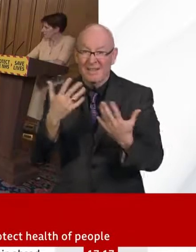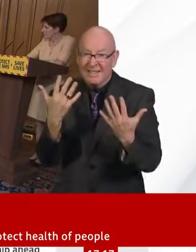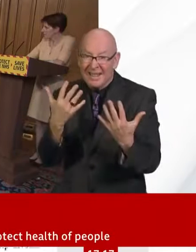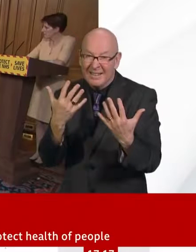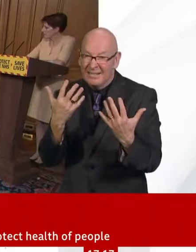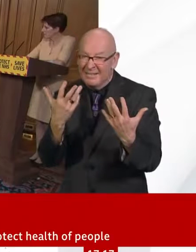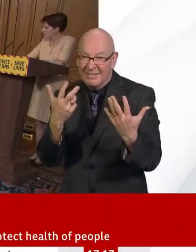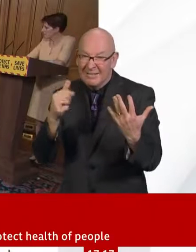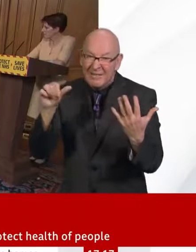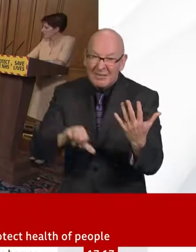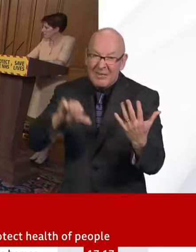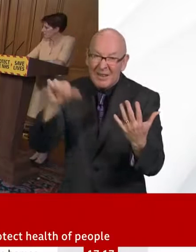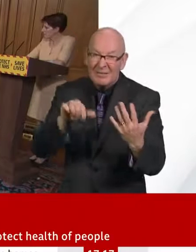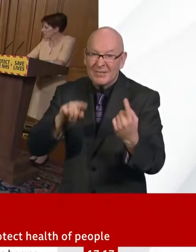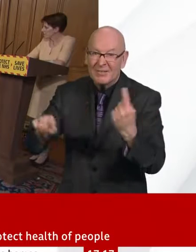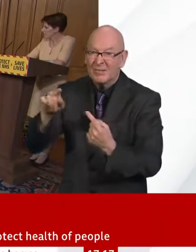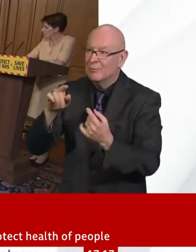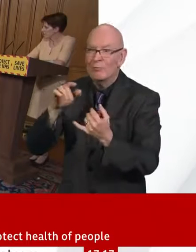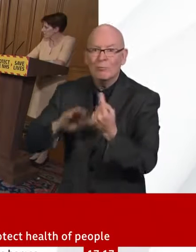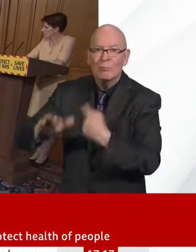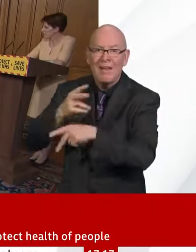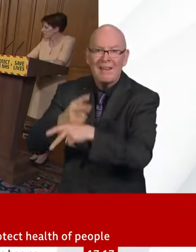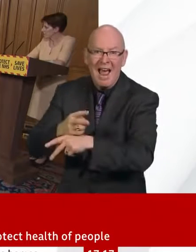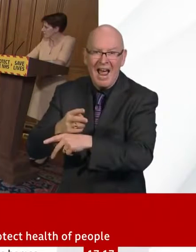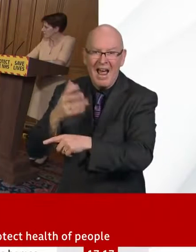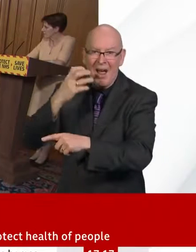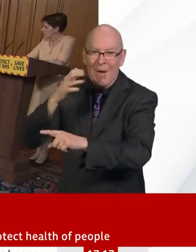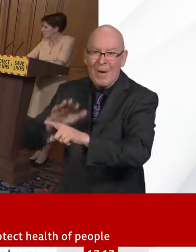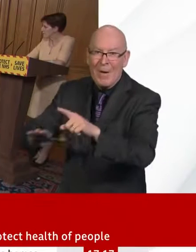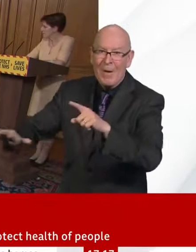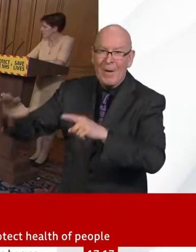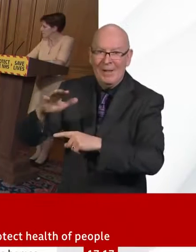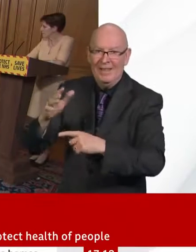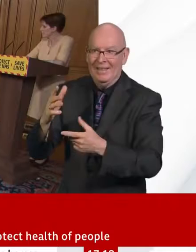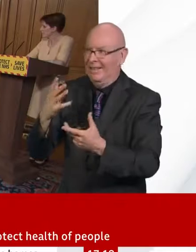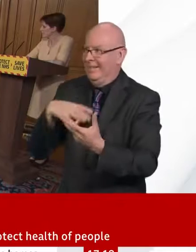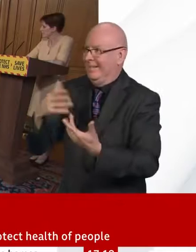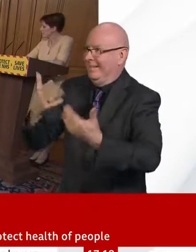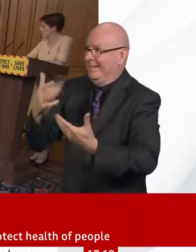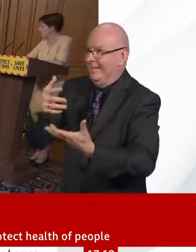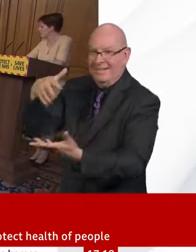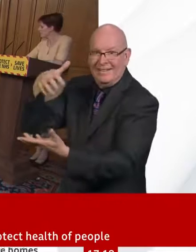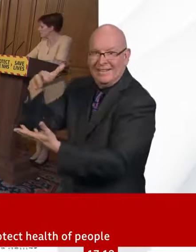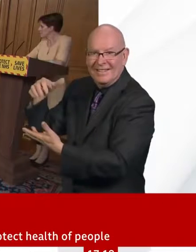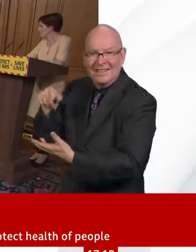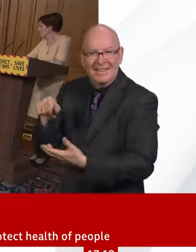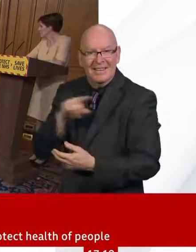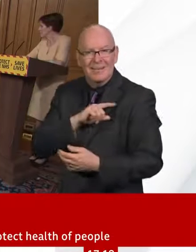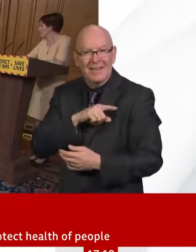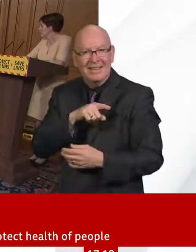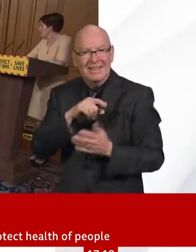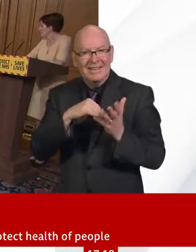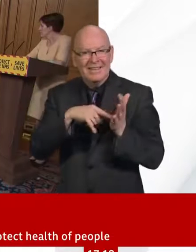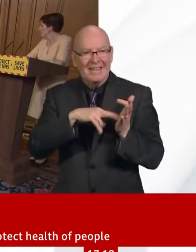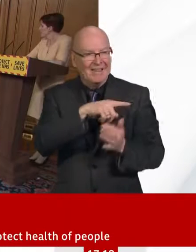include in France, they do include deaths in care homes in their data. So why would it be fair to put that data on your slide but not care home deaths in